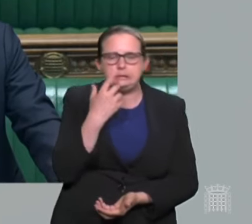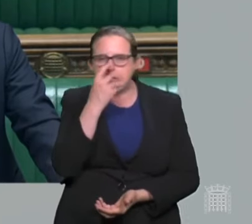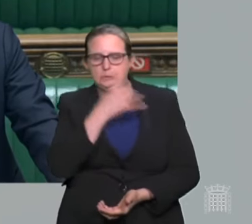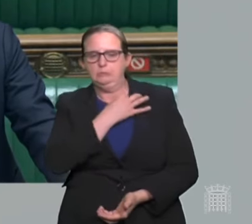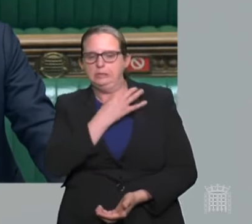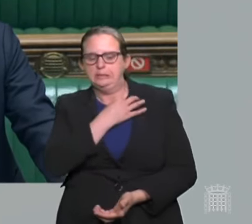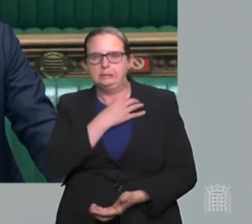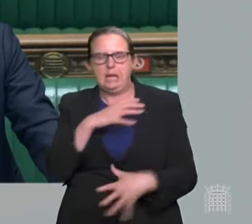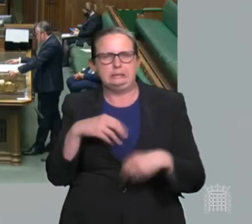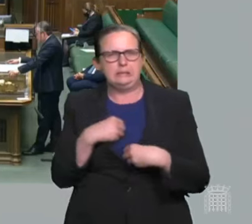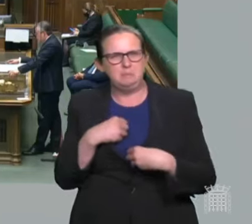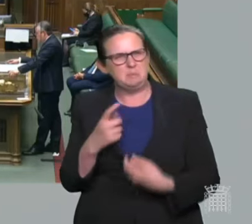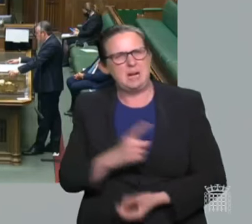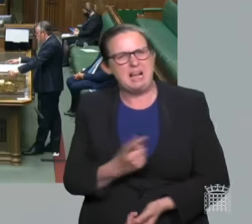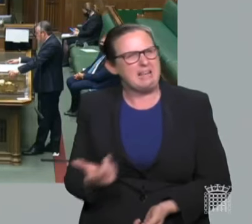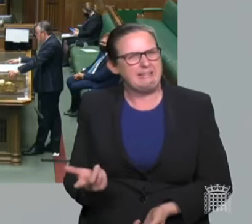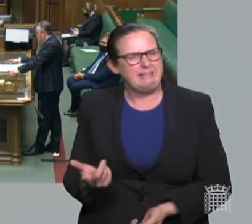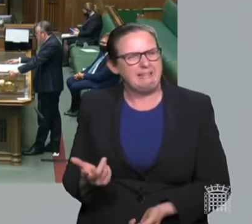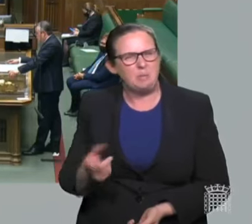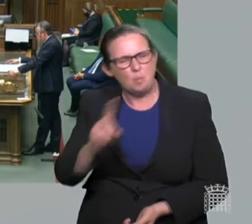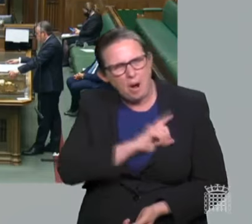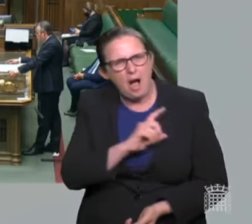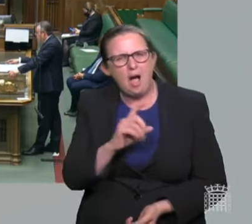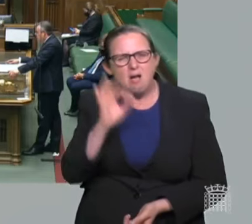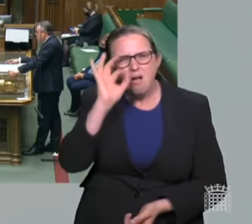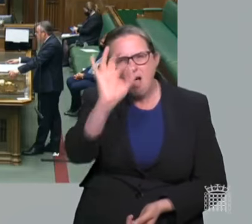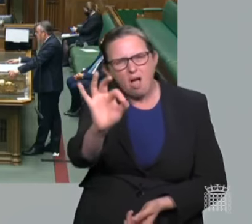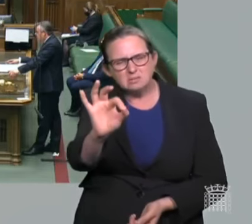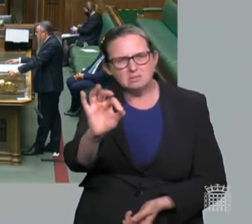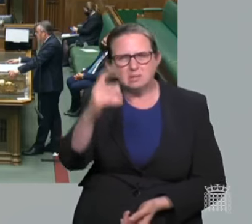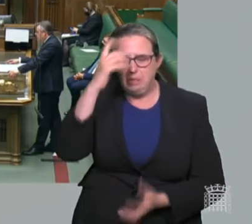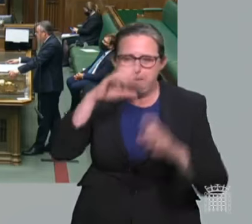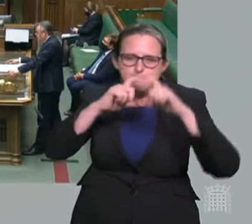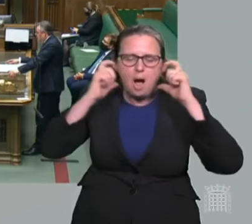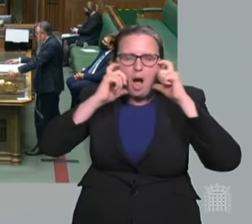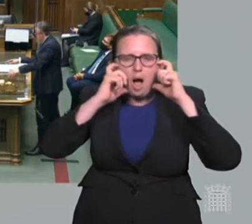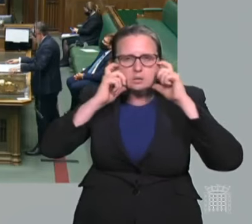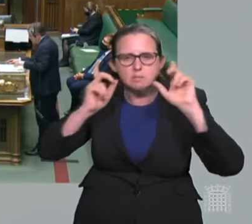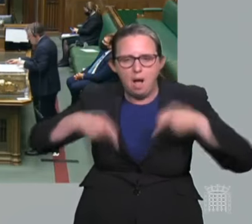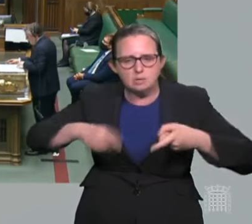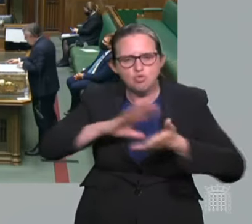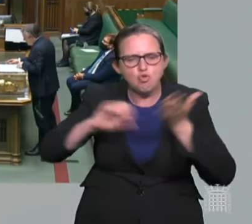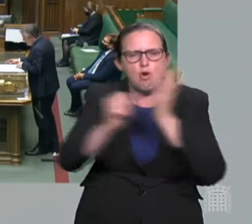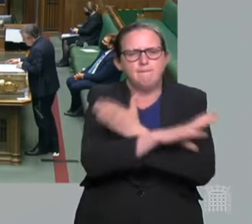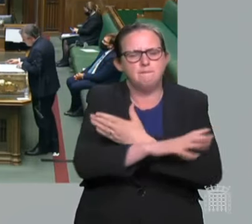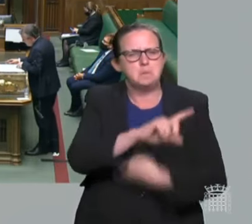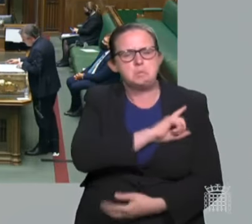risk again. So again, will he explain to us why he thinks abandoning masks is a sensible